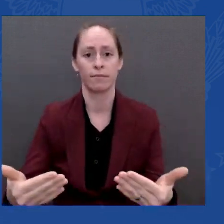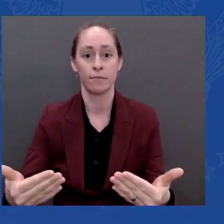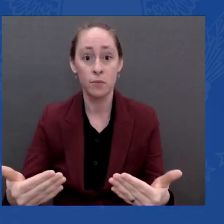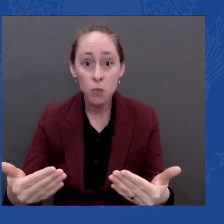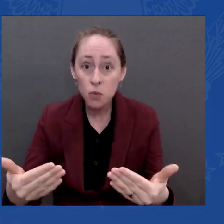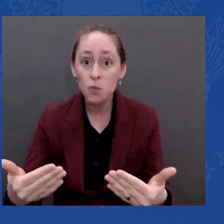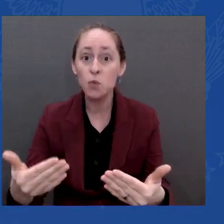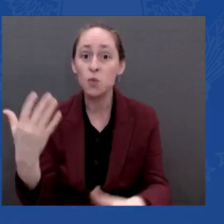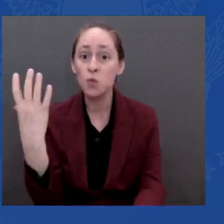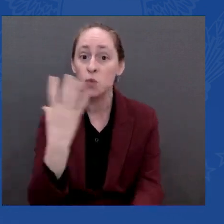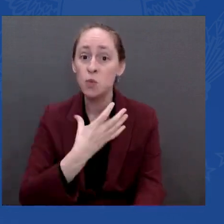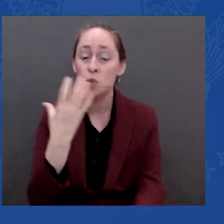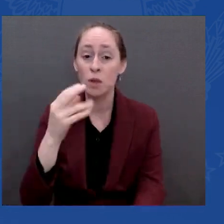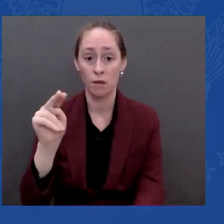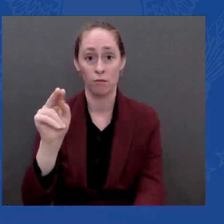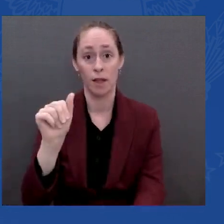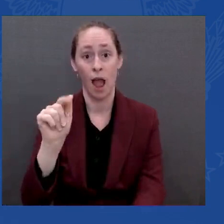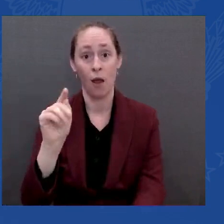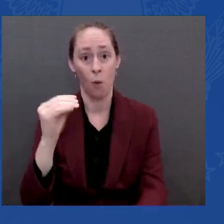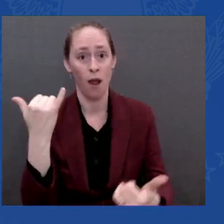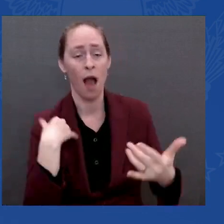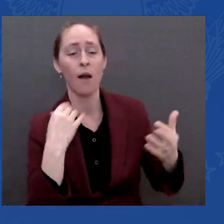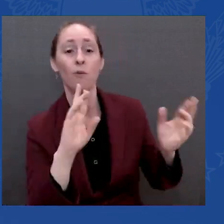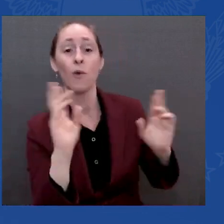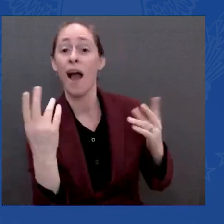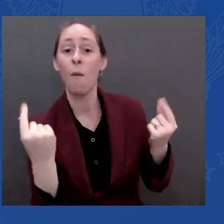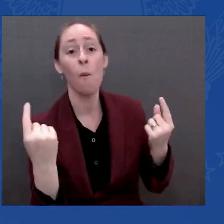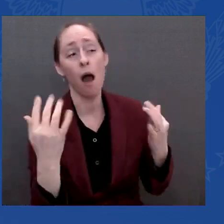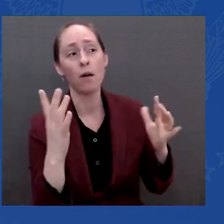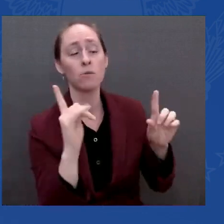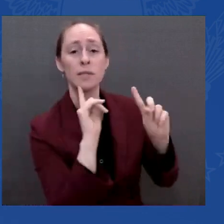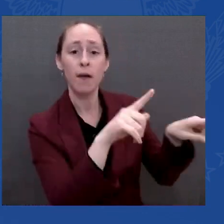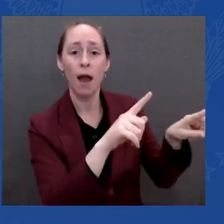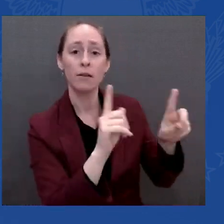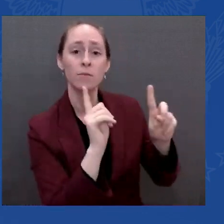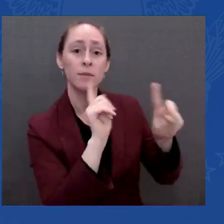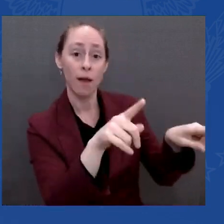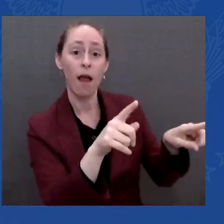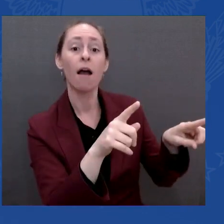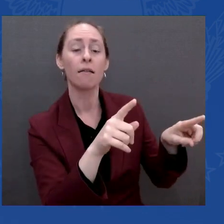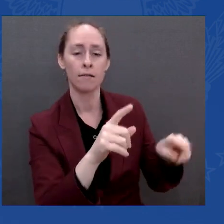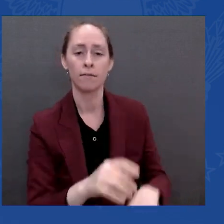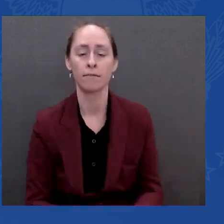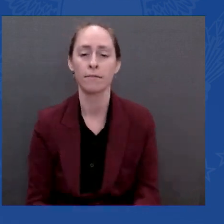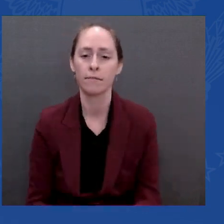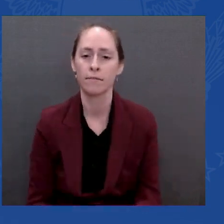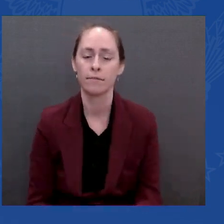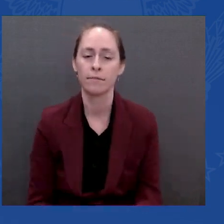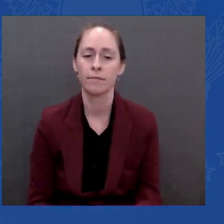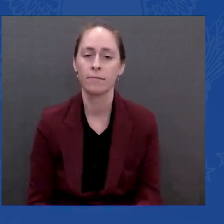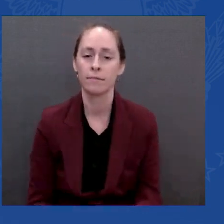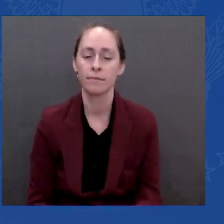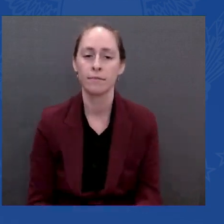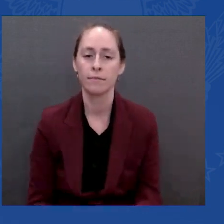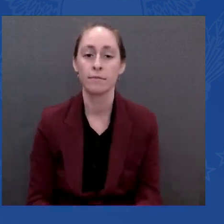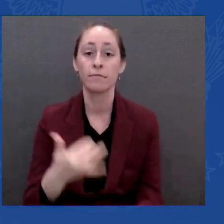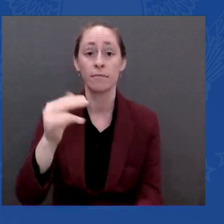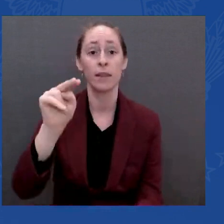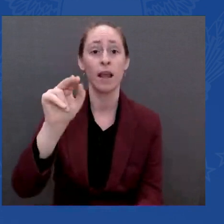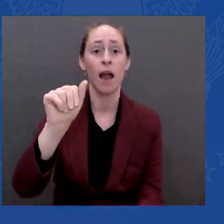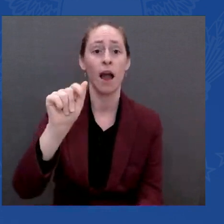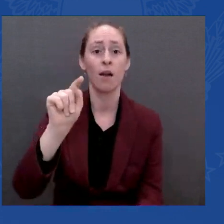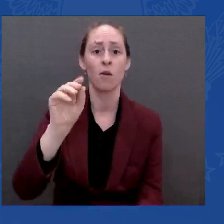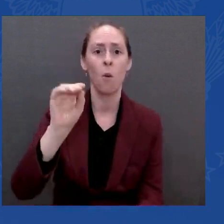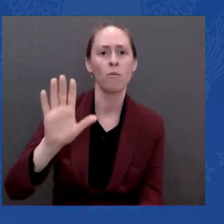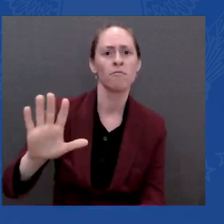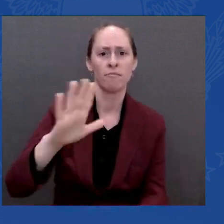This will enable NATO's high-readiness forces to deploy when and where they are needed to protect